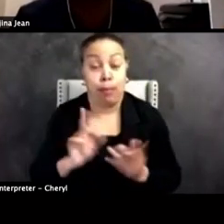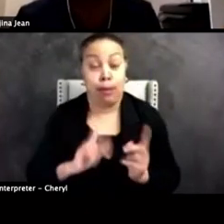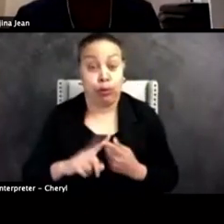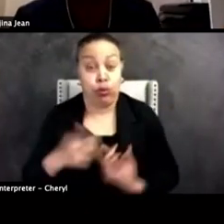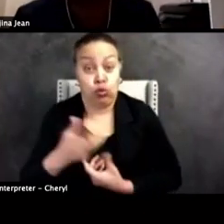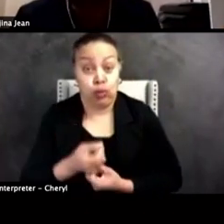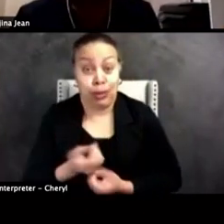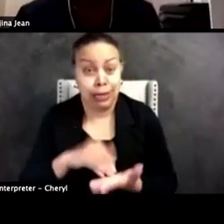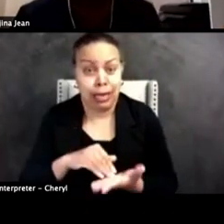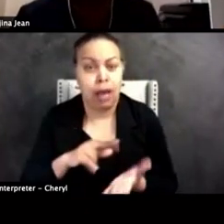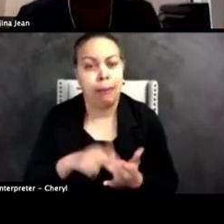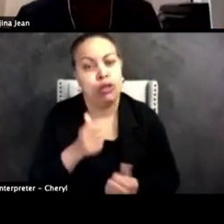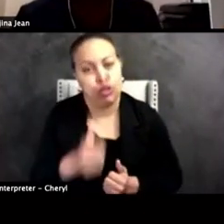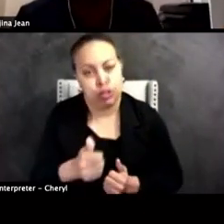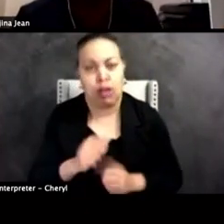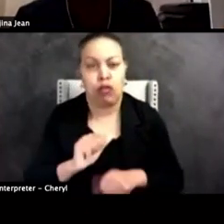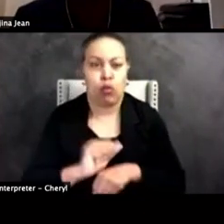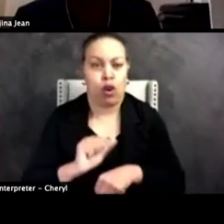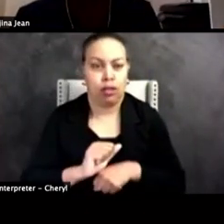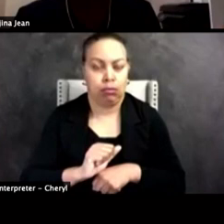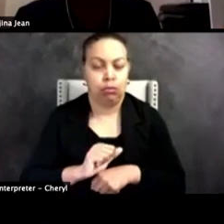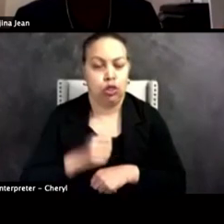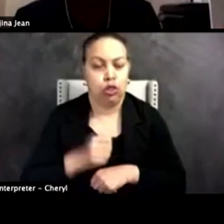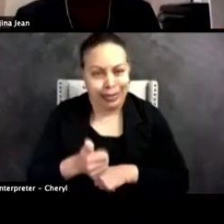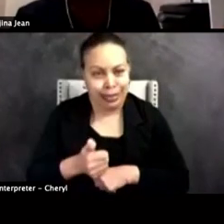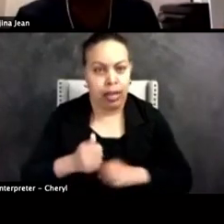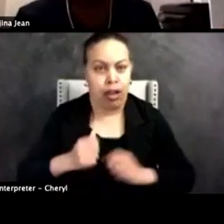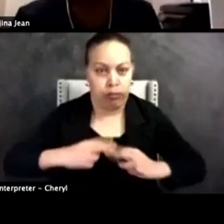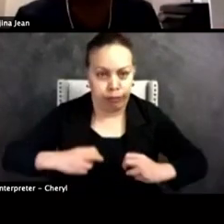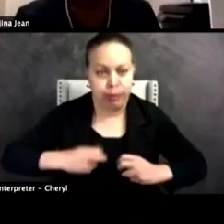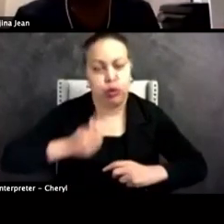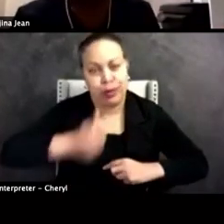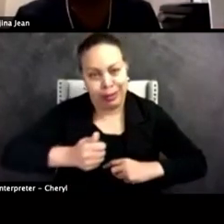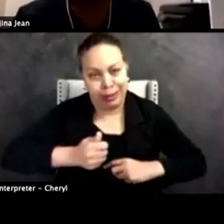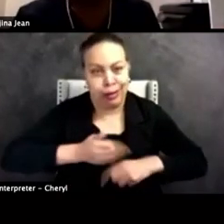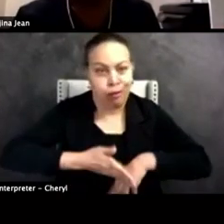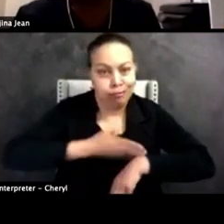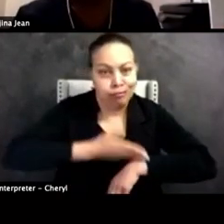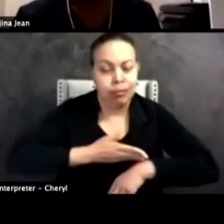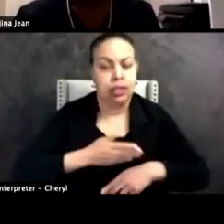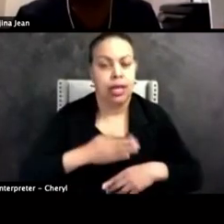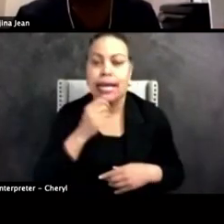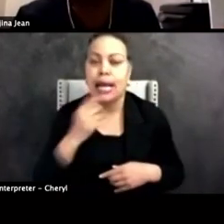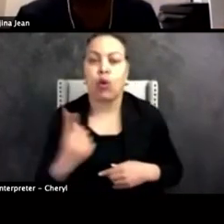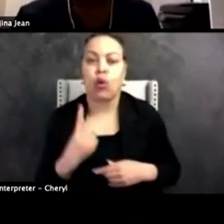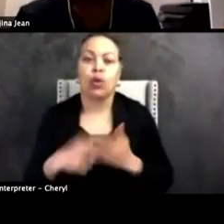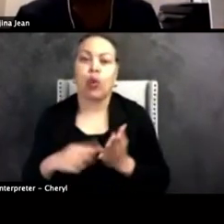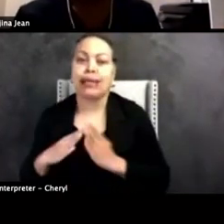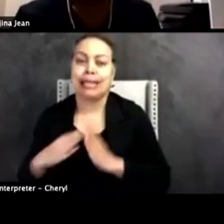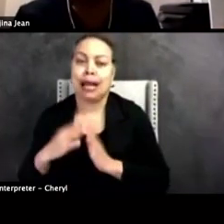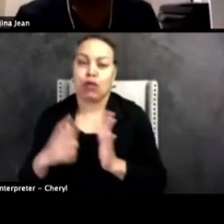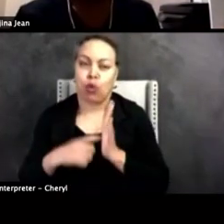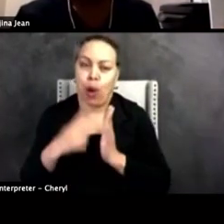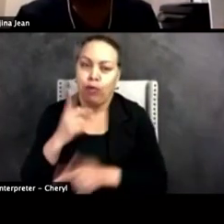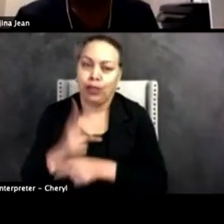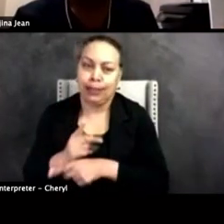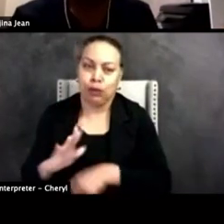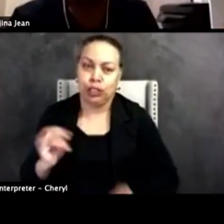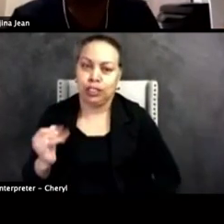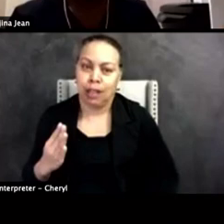work yourself, beyond what the town of Arlington is requiring you to do as a part of keeping your job. Thank you, Fajina.